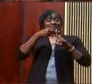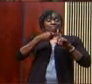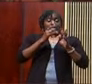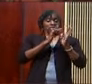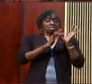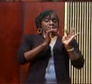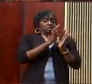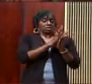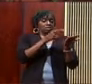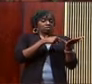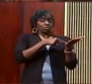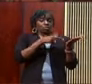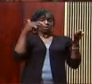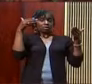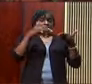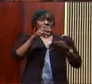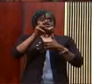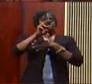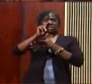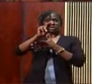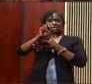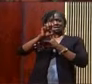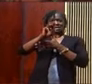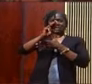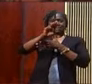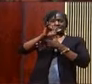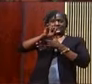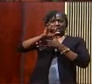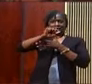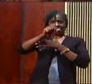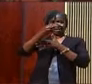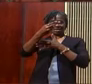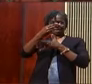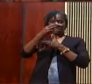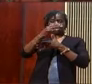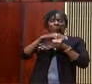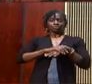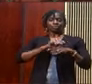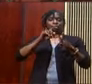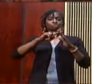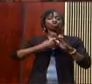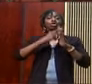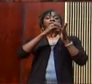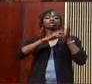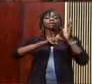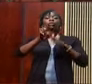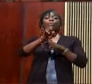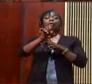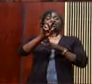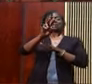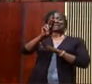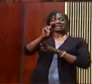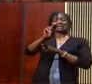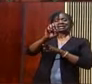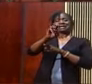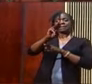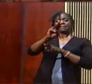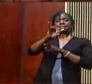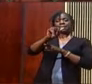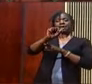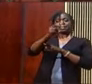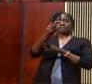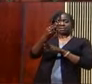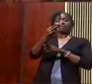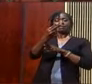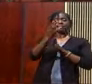this trimester. And so I might as well start in chapter one of the book of Nehemiah. Nehemiah chapter one. And